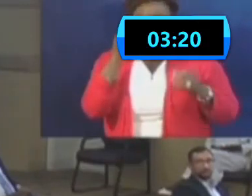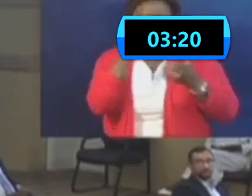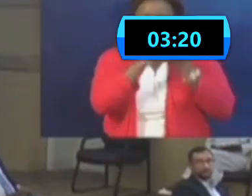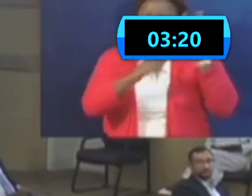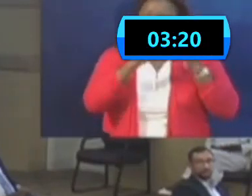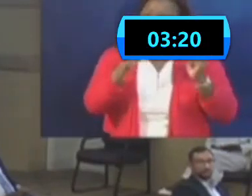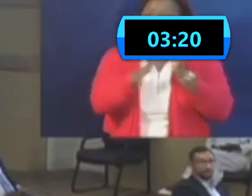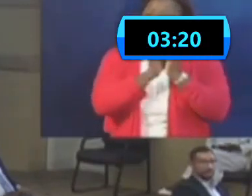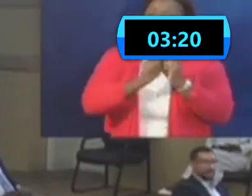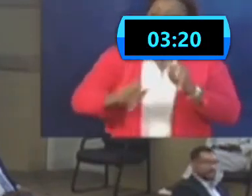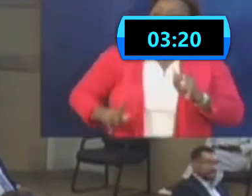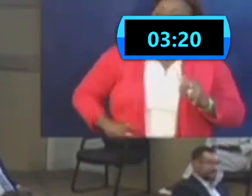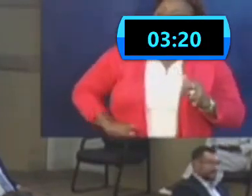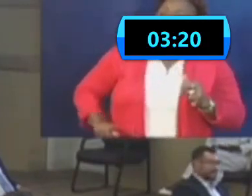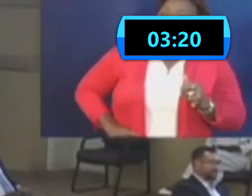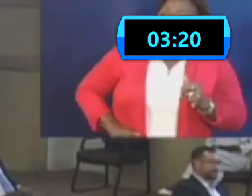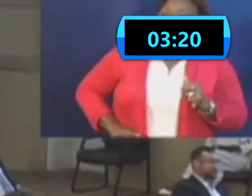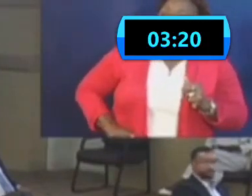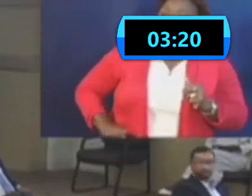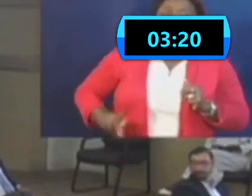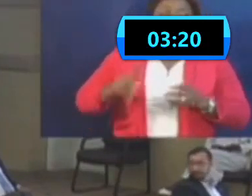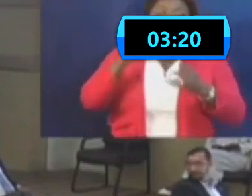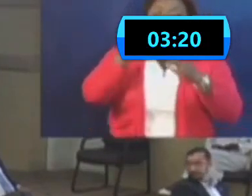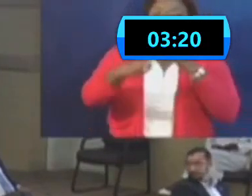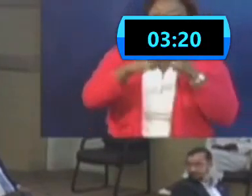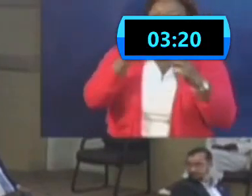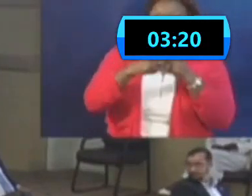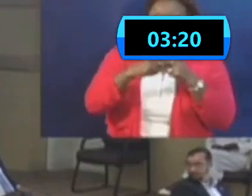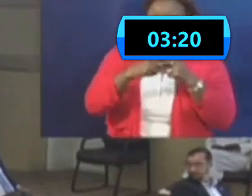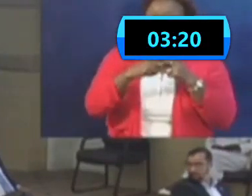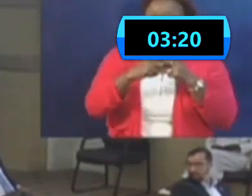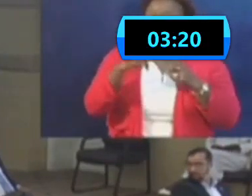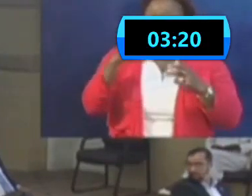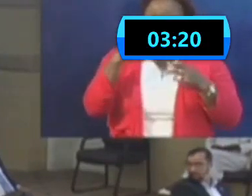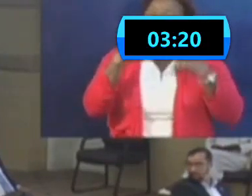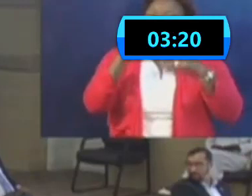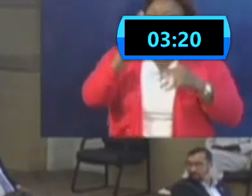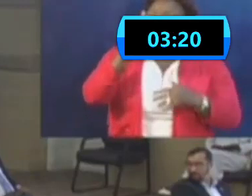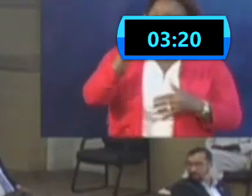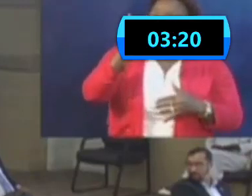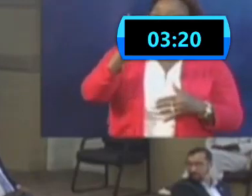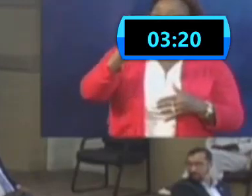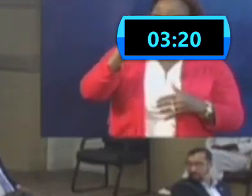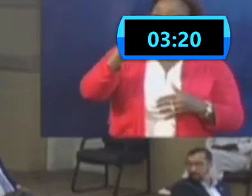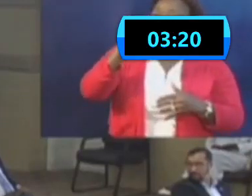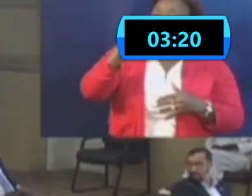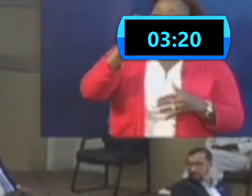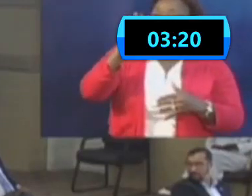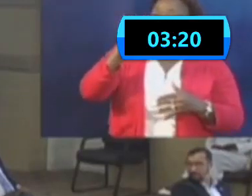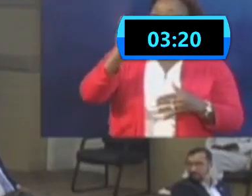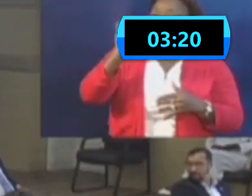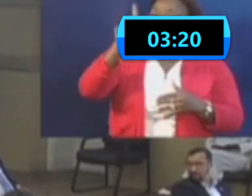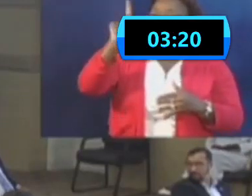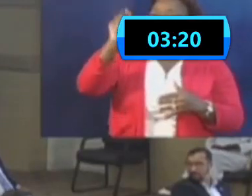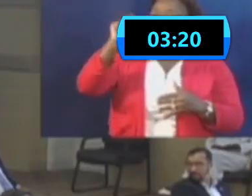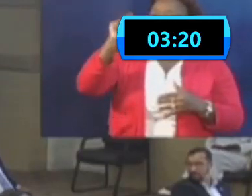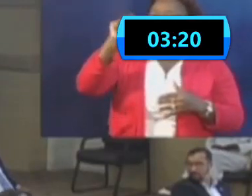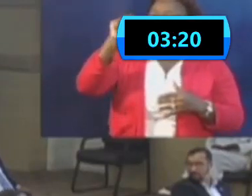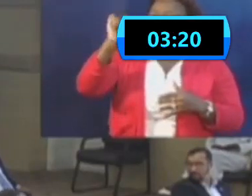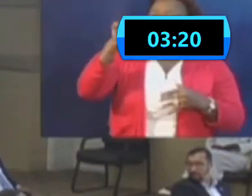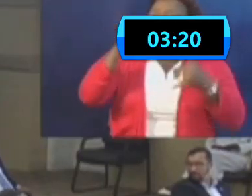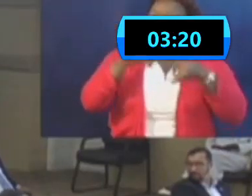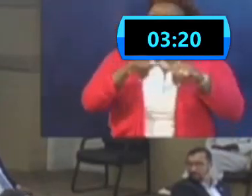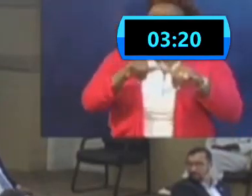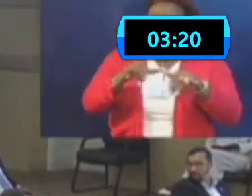patients. Earlier, I think it was mentioned that dialysis will continue for these patients. My understanding is that there's just one machine.